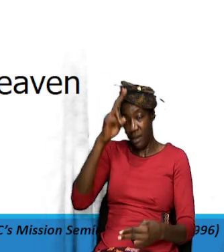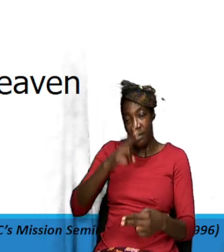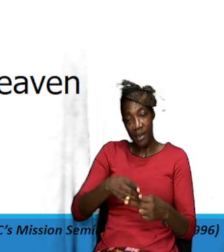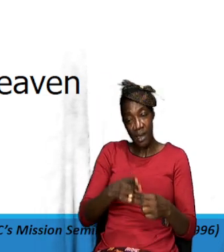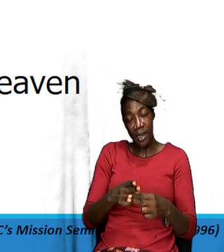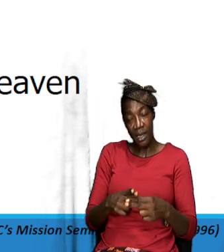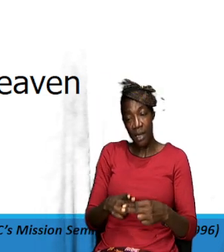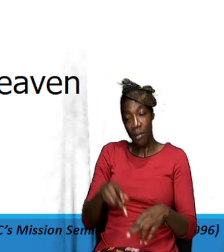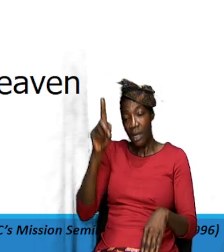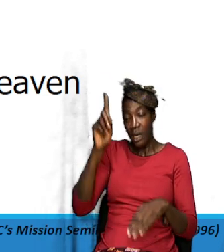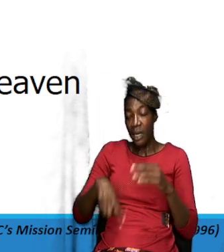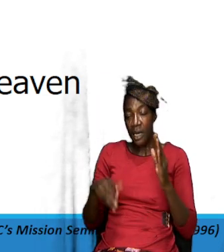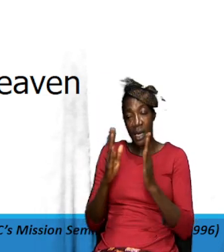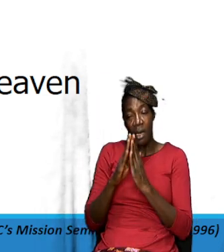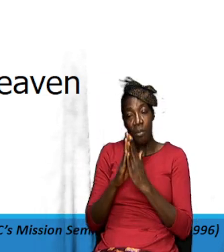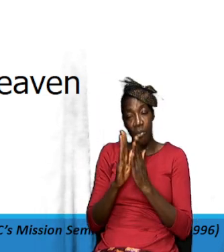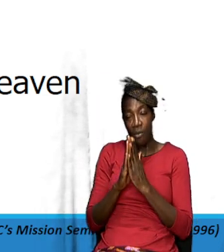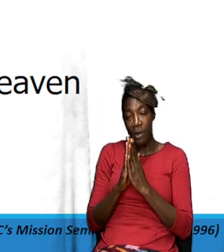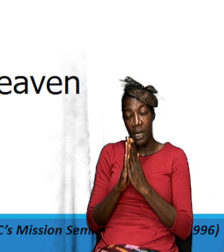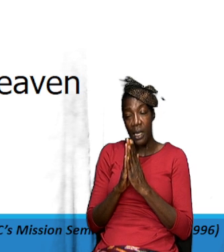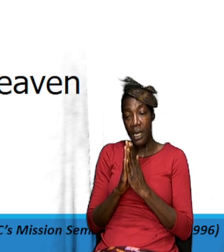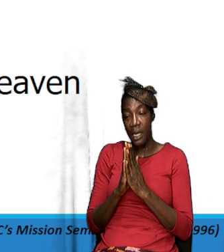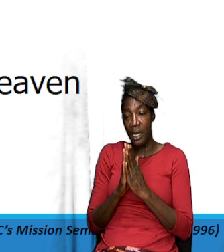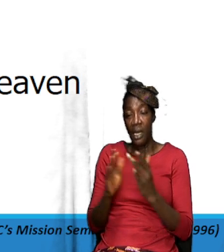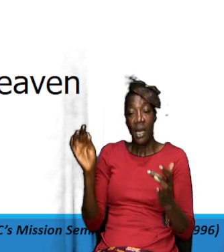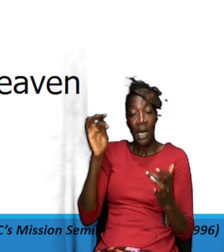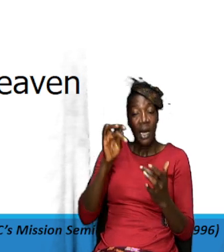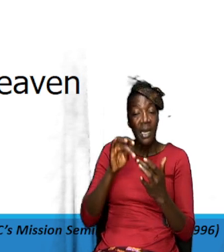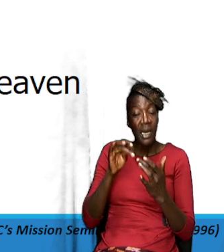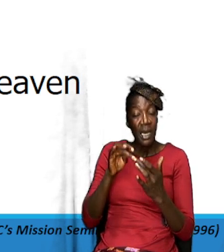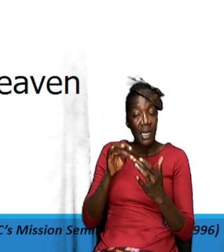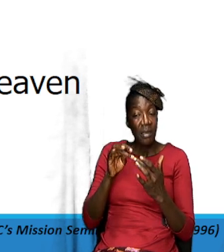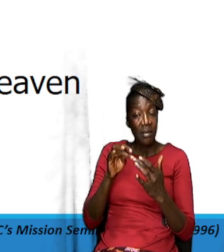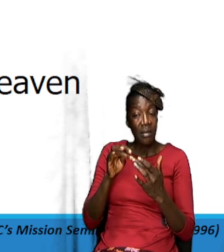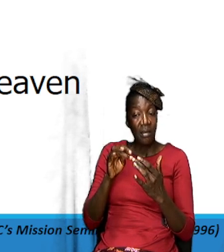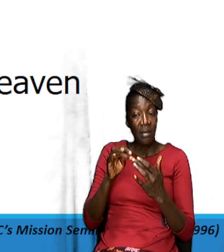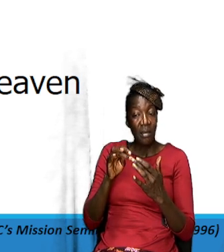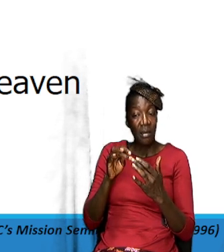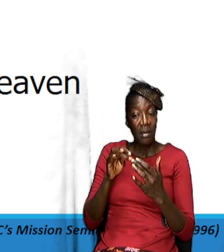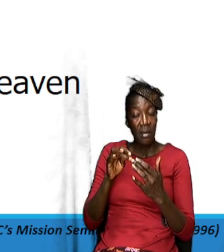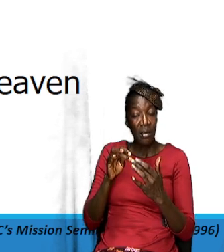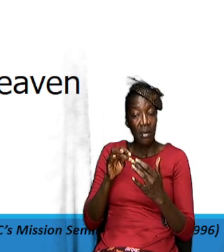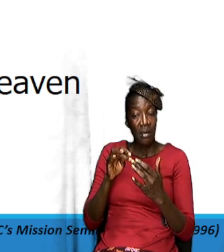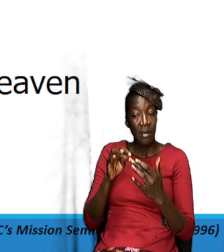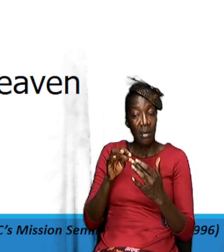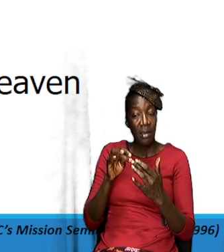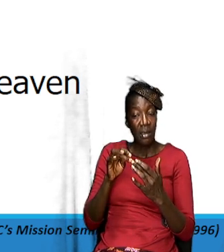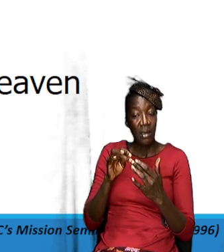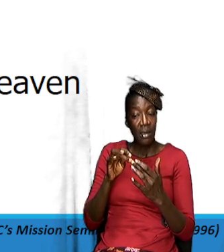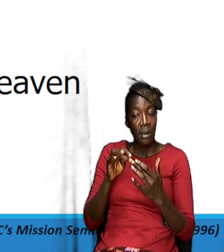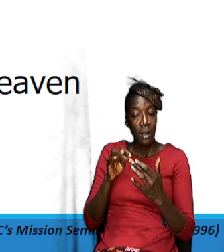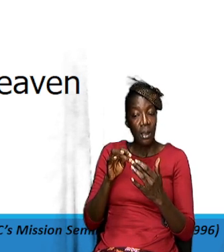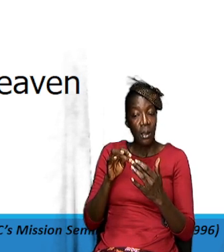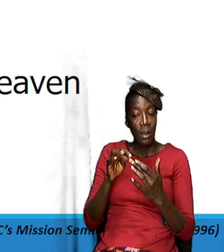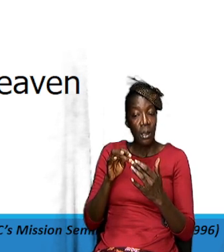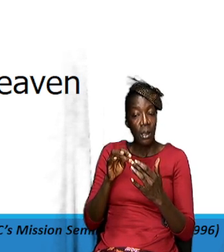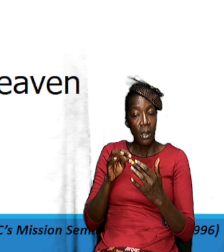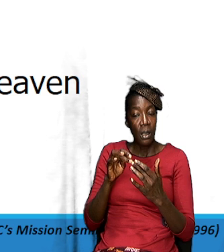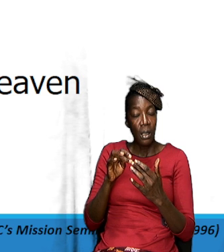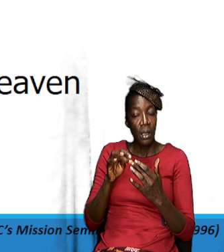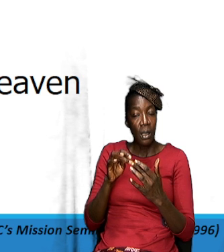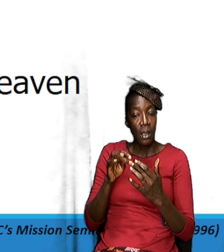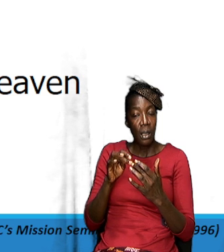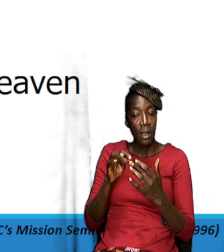we cannot pray properly unless the glory the other thing is that we cannot pray properly unless the glory